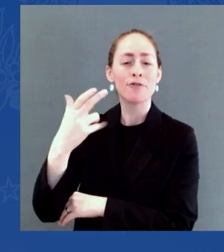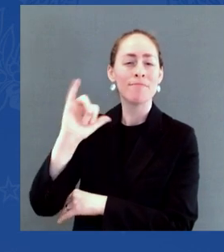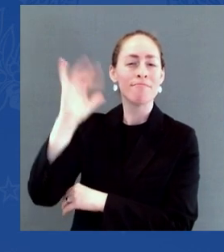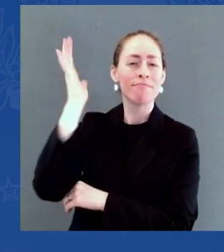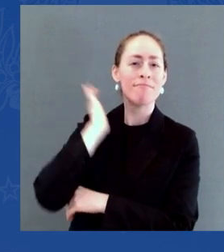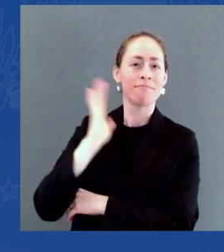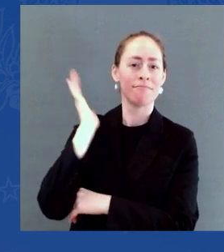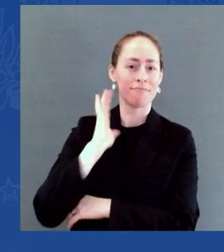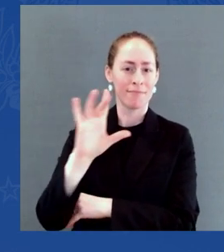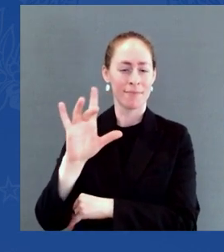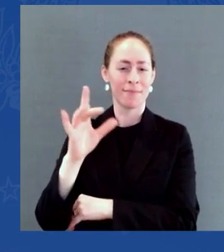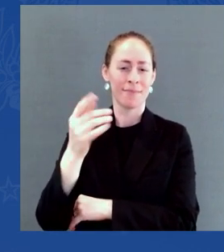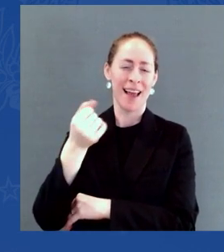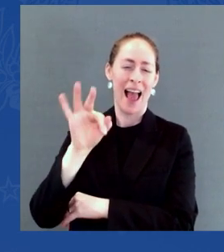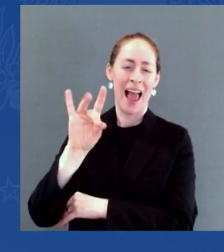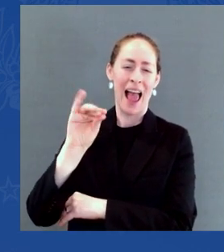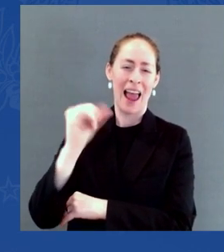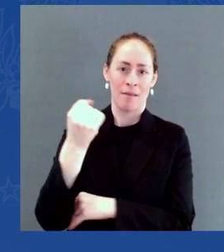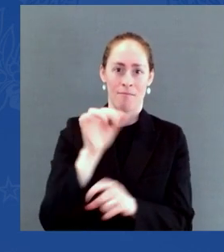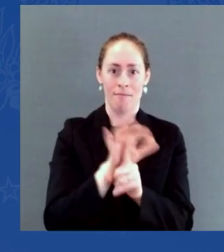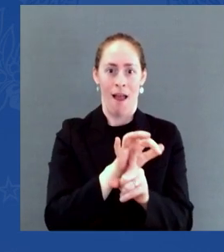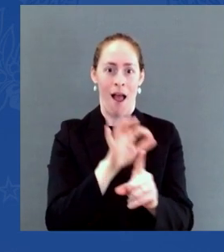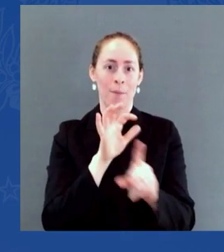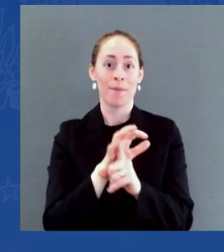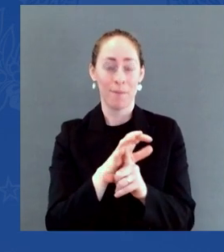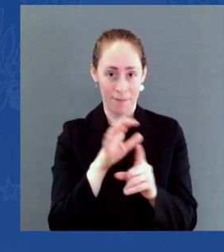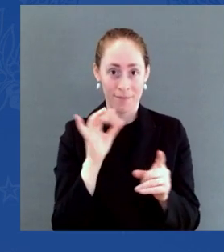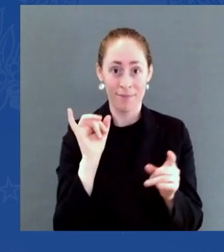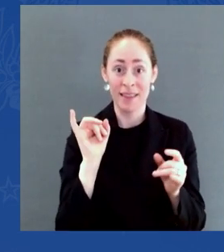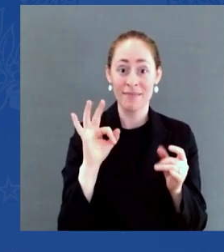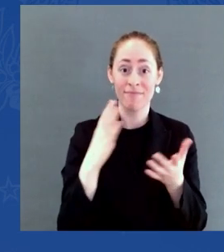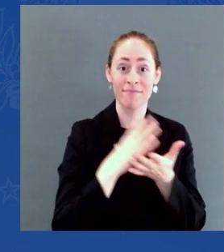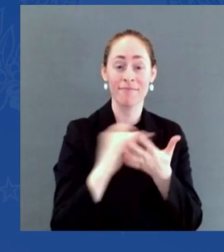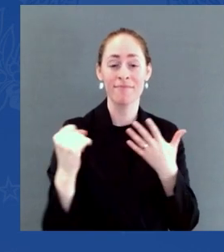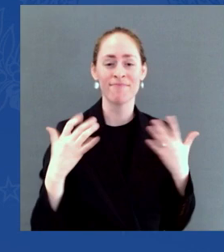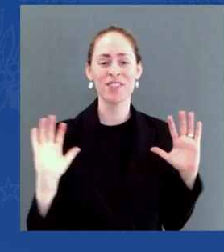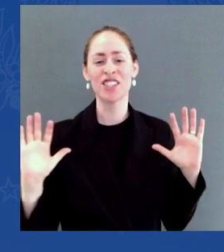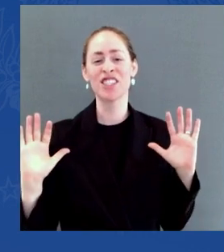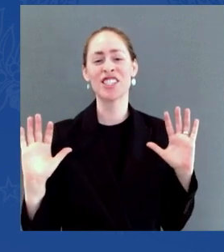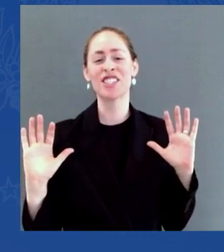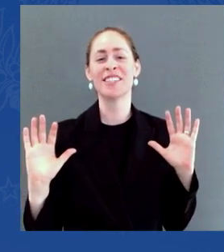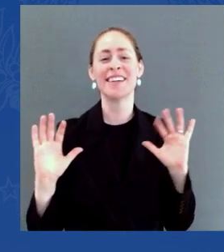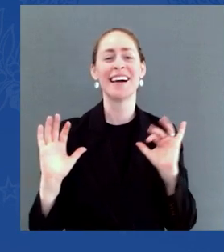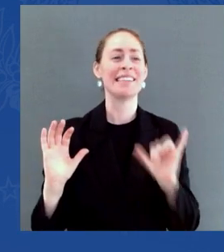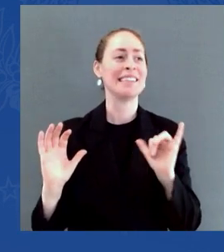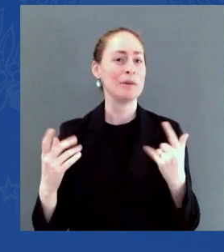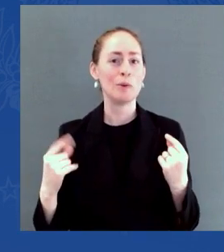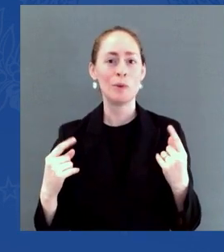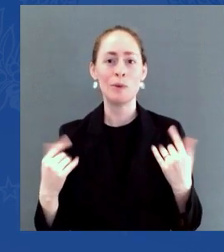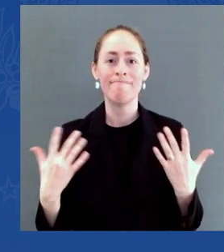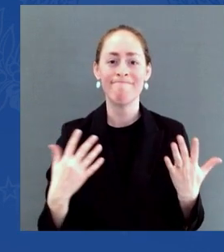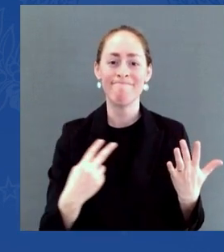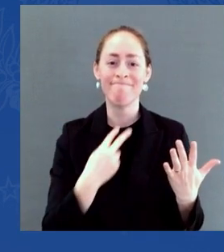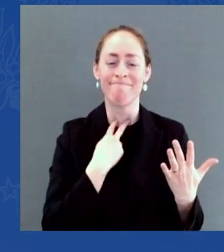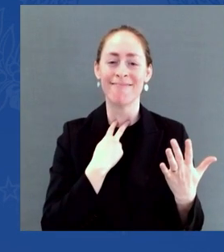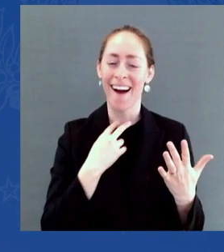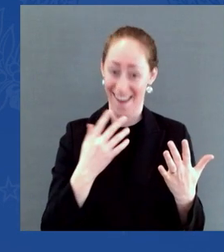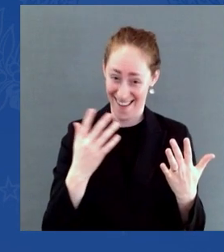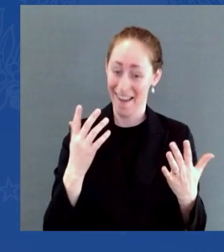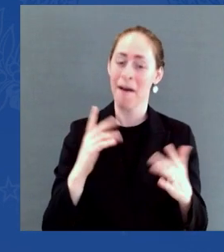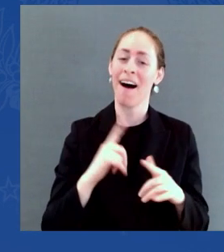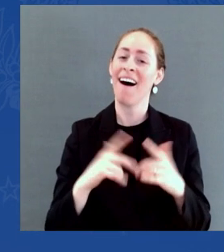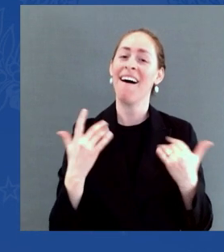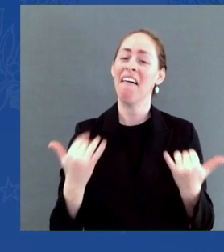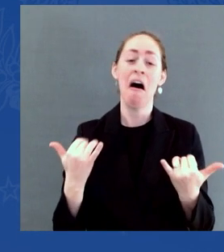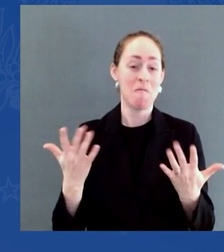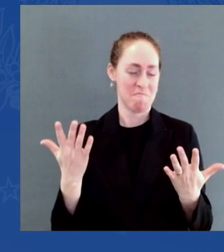And it's not because of luck. We averred a potential crisis by figuring out what needed to get fixed, and then we brought people together